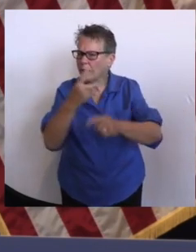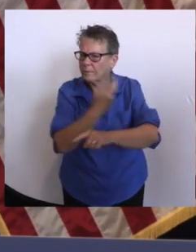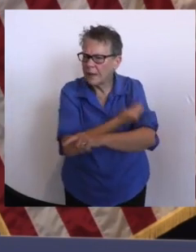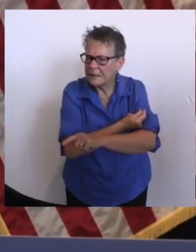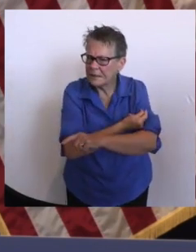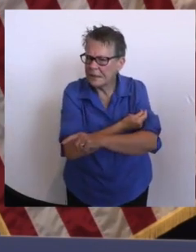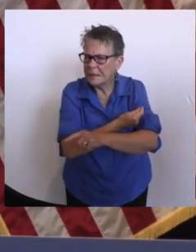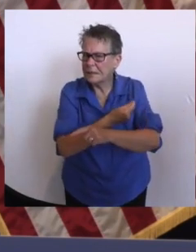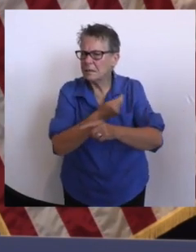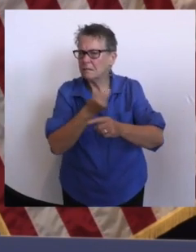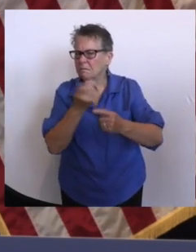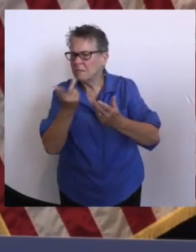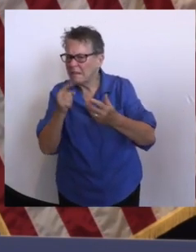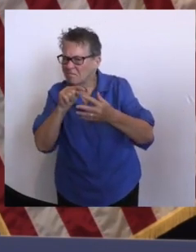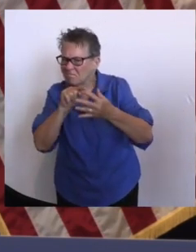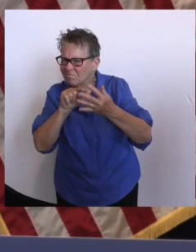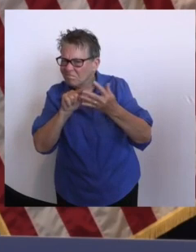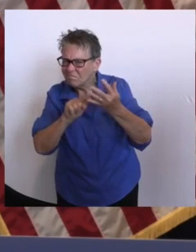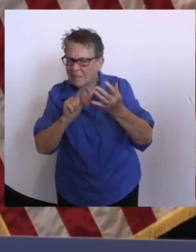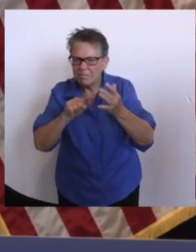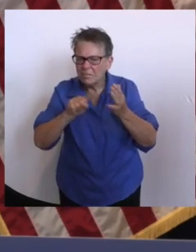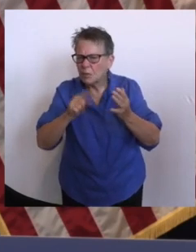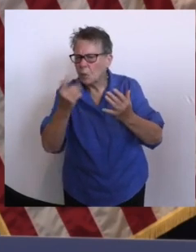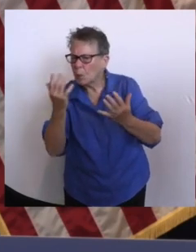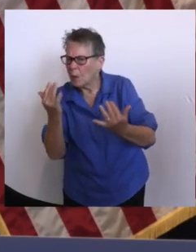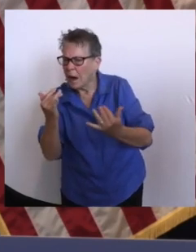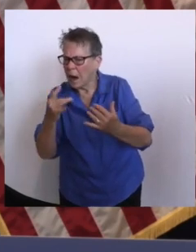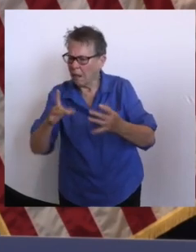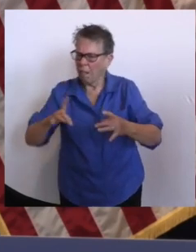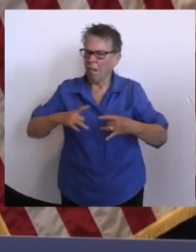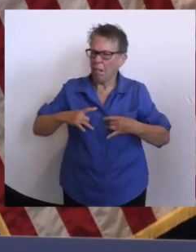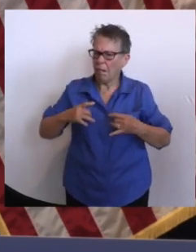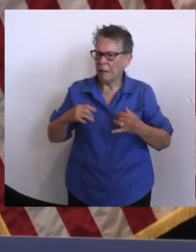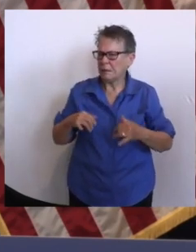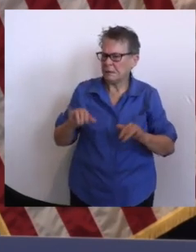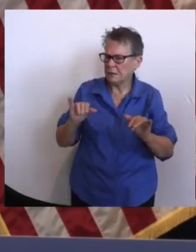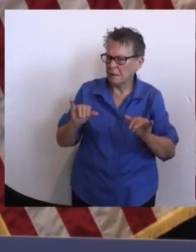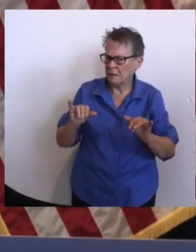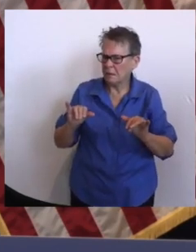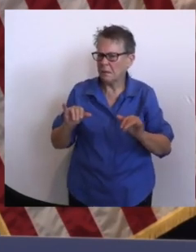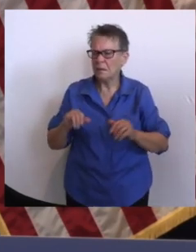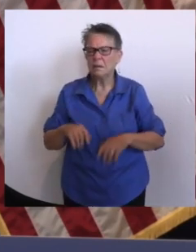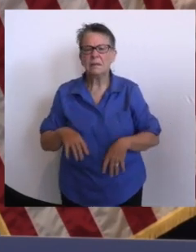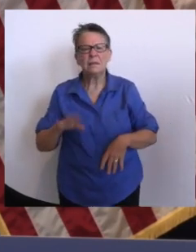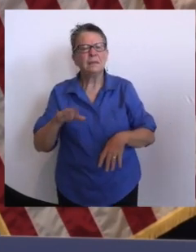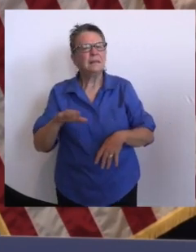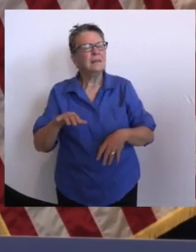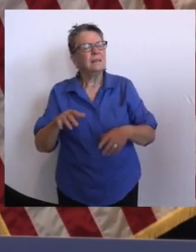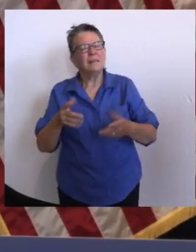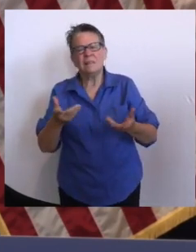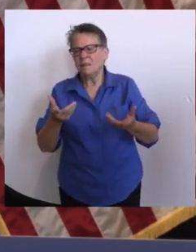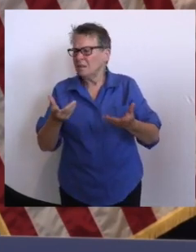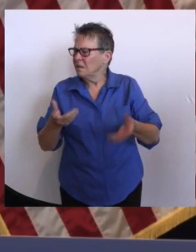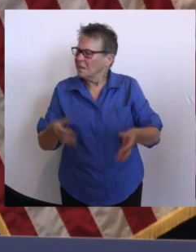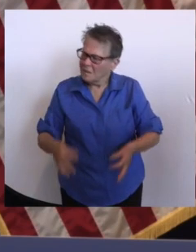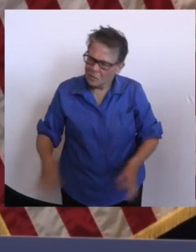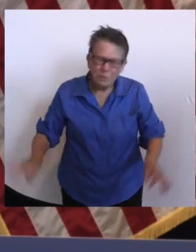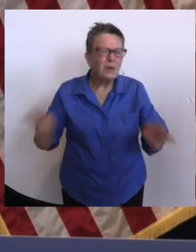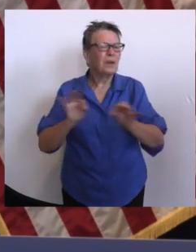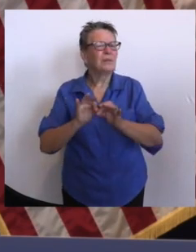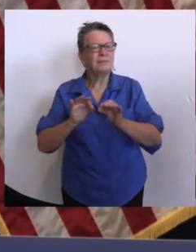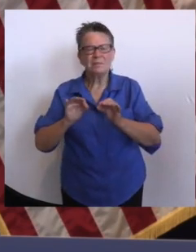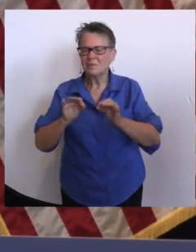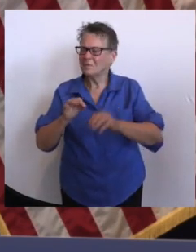reaffirm the importance of getting vaccinated. All three vaccines provide high protection against severe